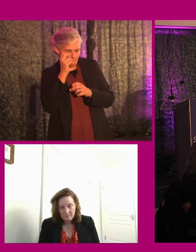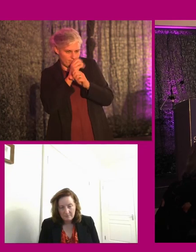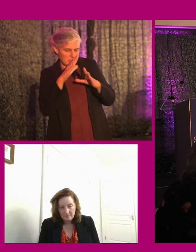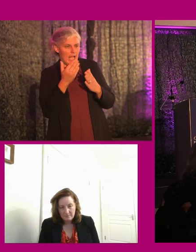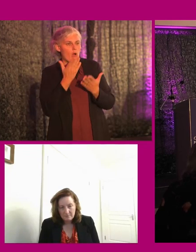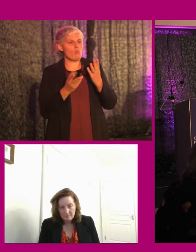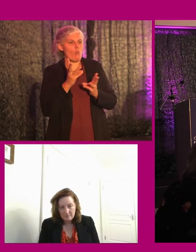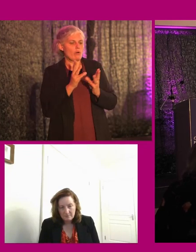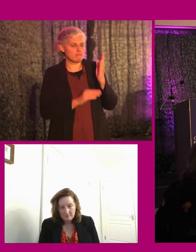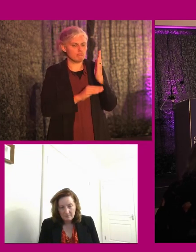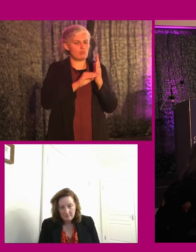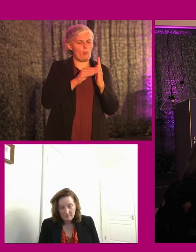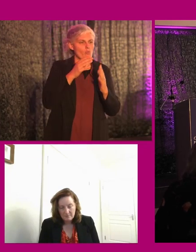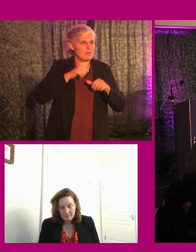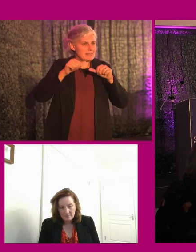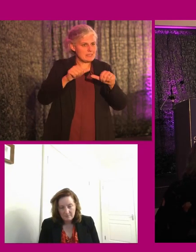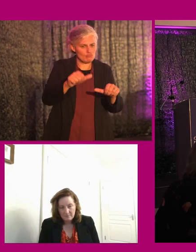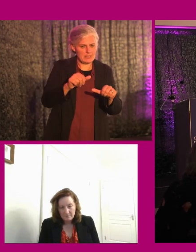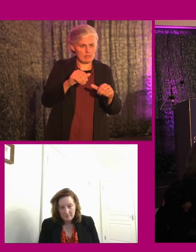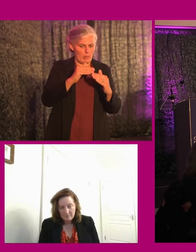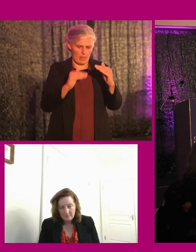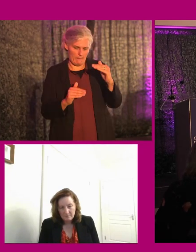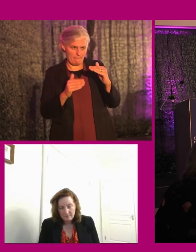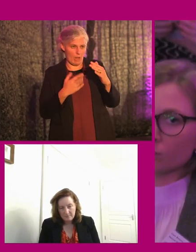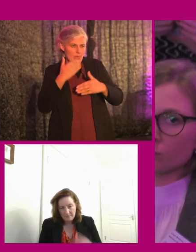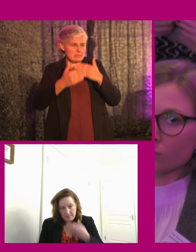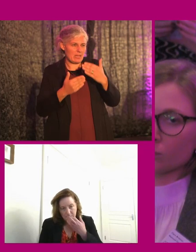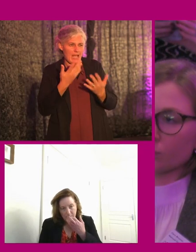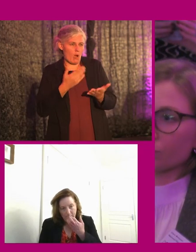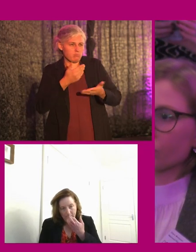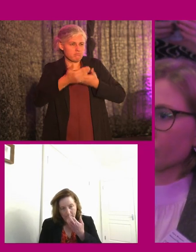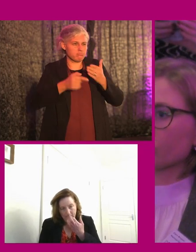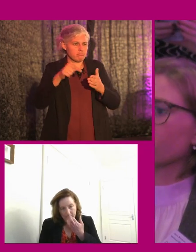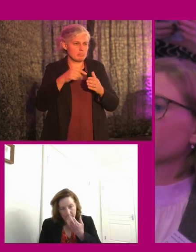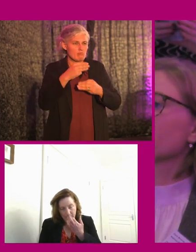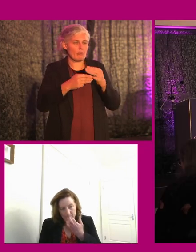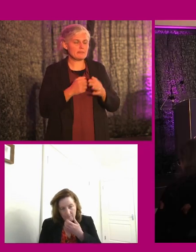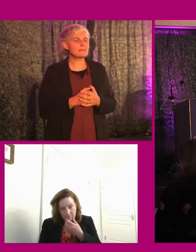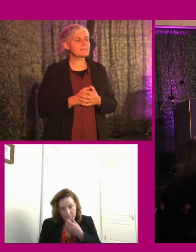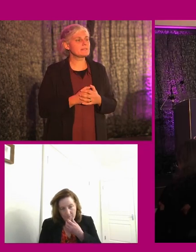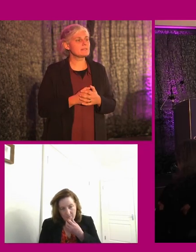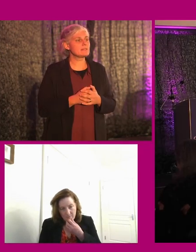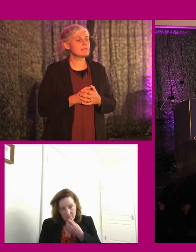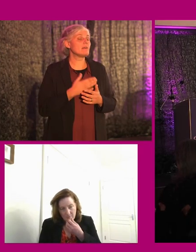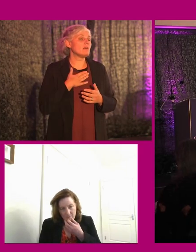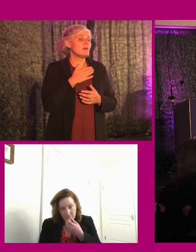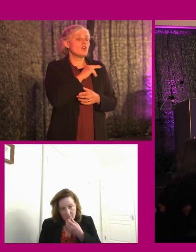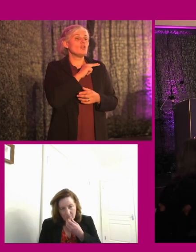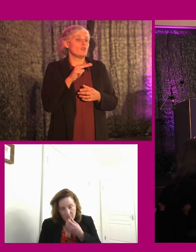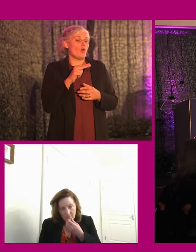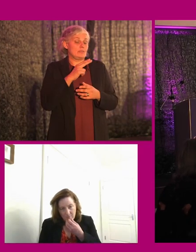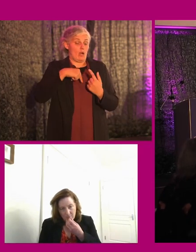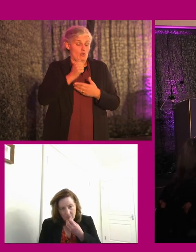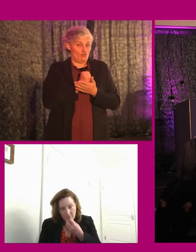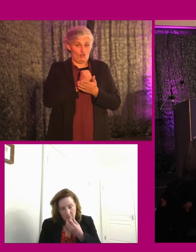to what degree that the gap is explained by one or the other? Likely to be both. mean, it's not our study.